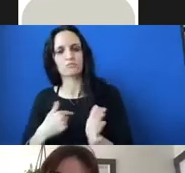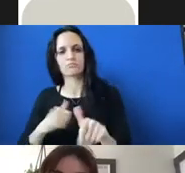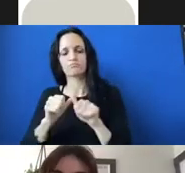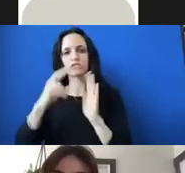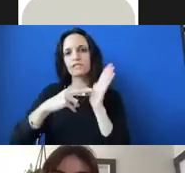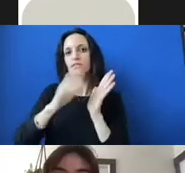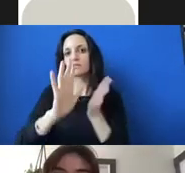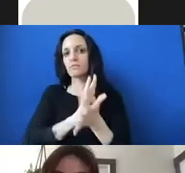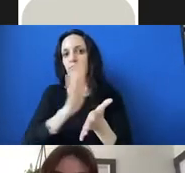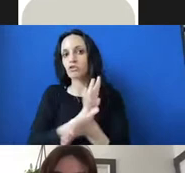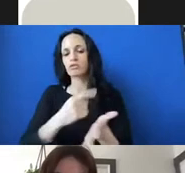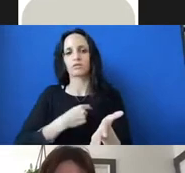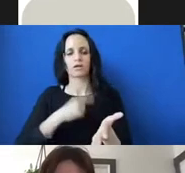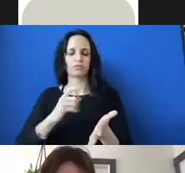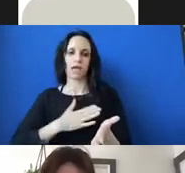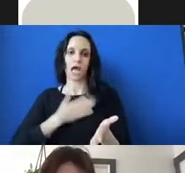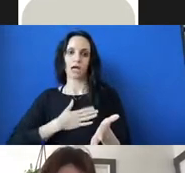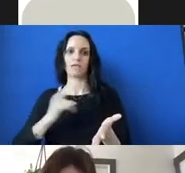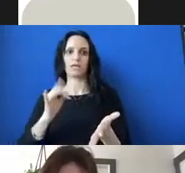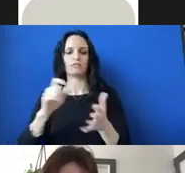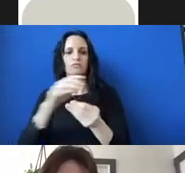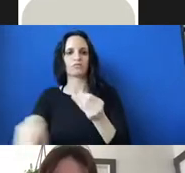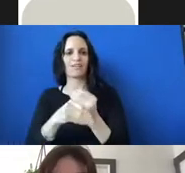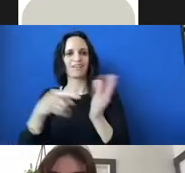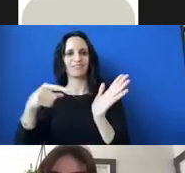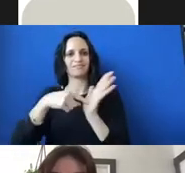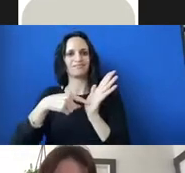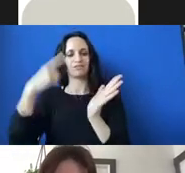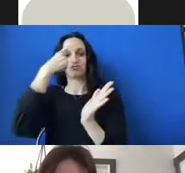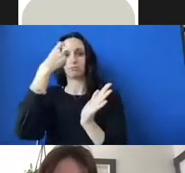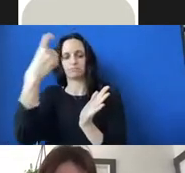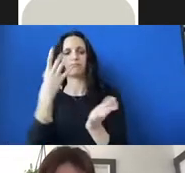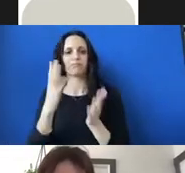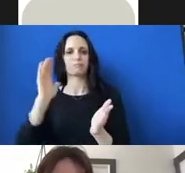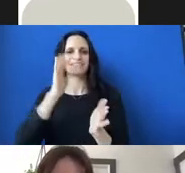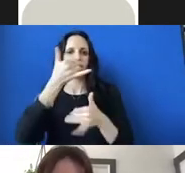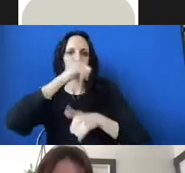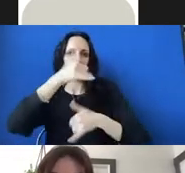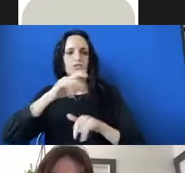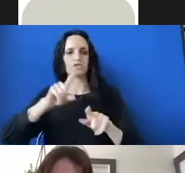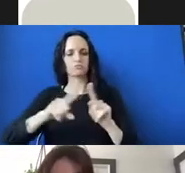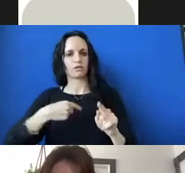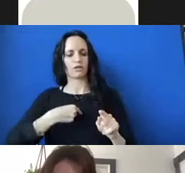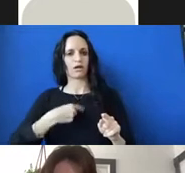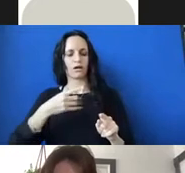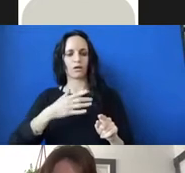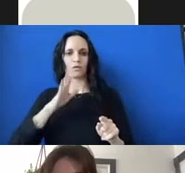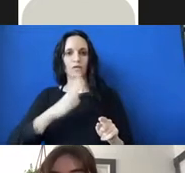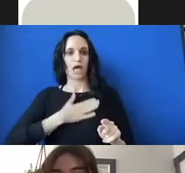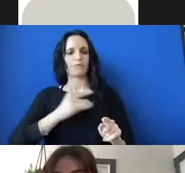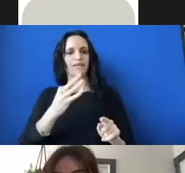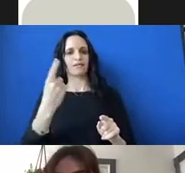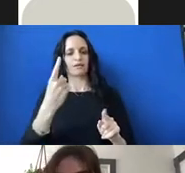paper, I should be glad if you would insert the following dream. It may seem foolish to some, but I should be glad if somebody would give the interpretations,